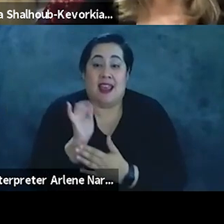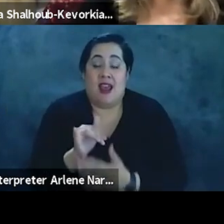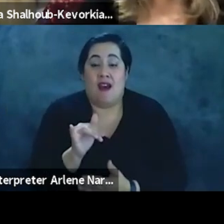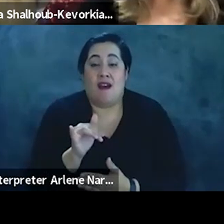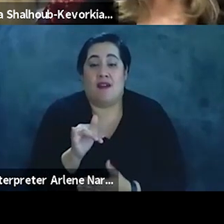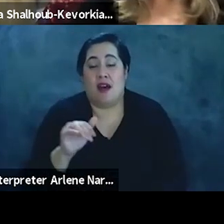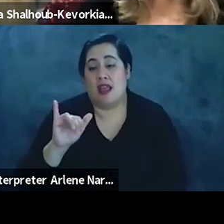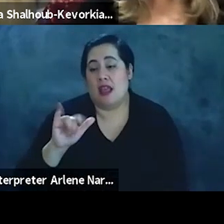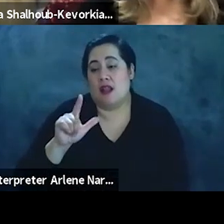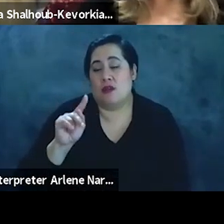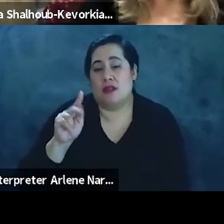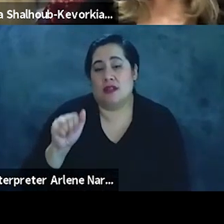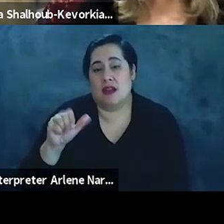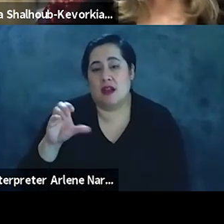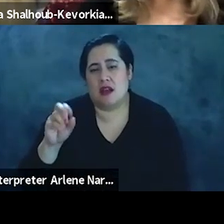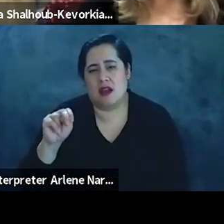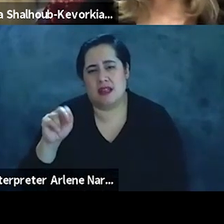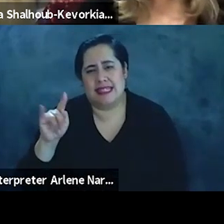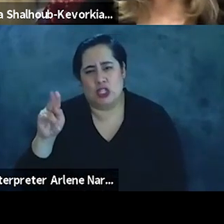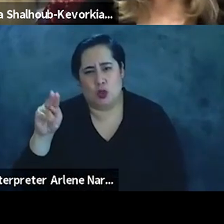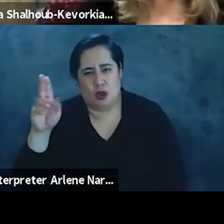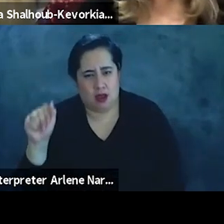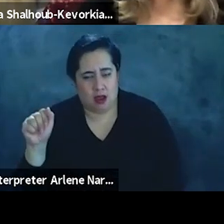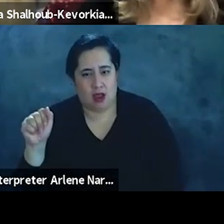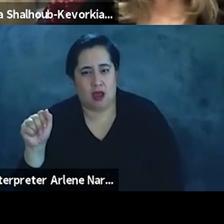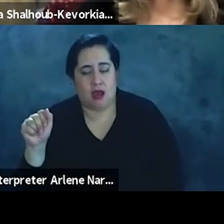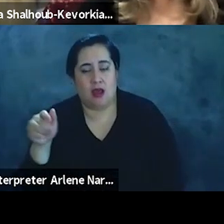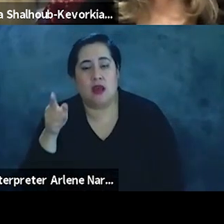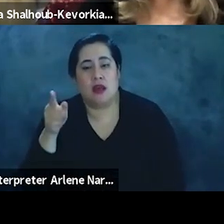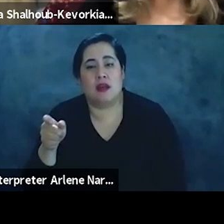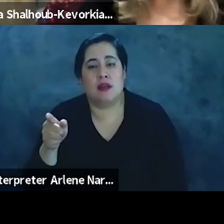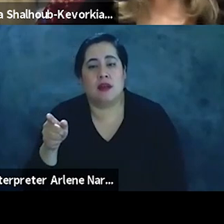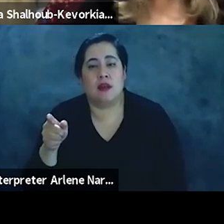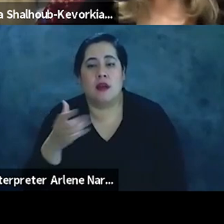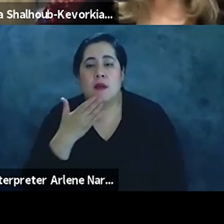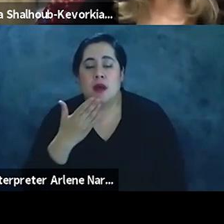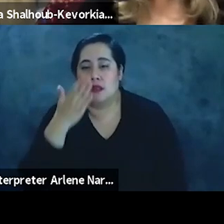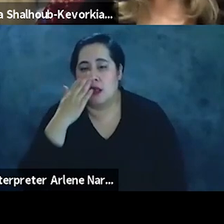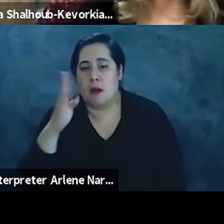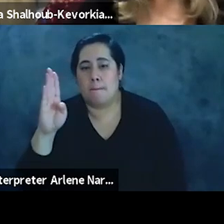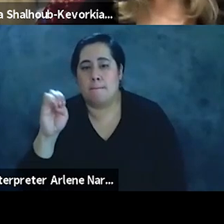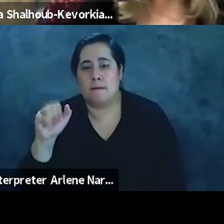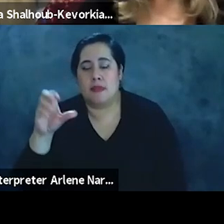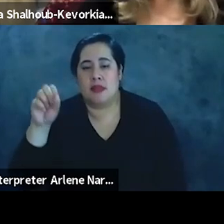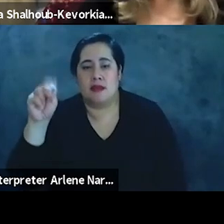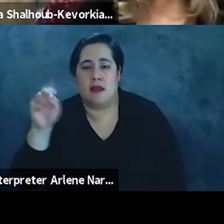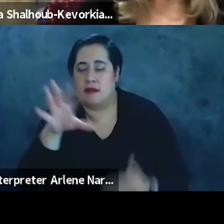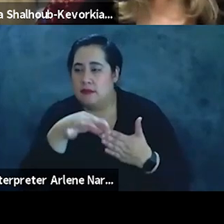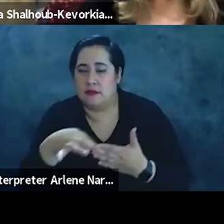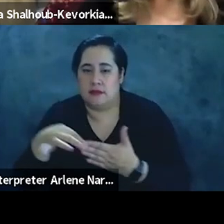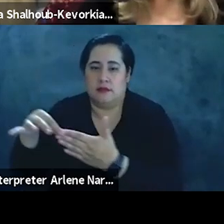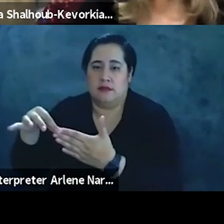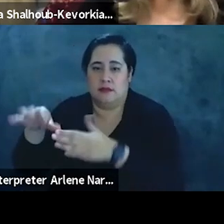continue right and the um the mozambican sort of undertaking um